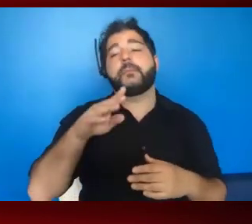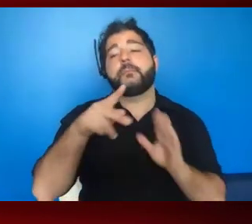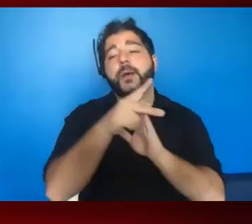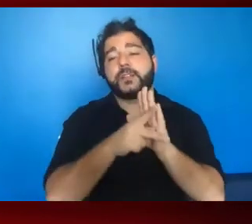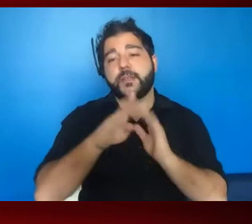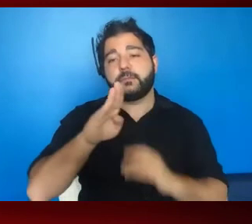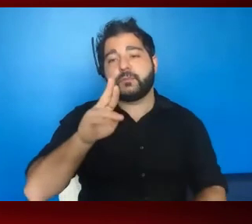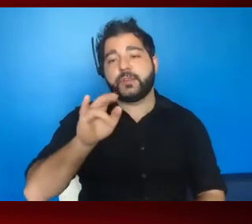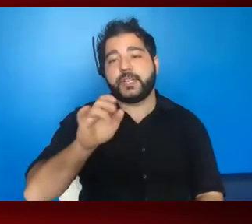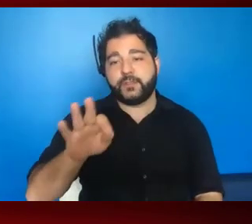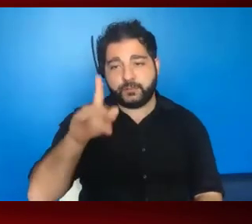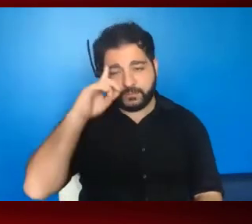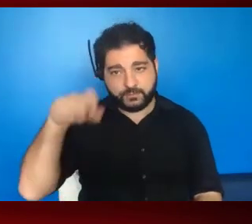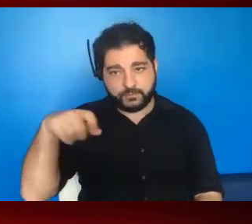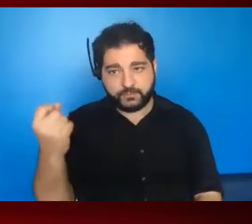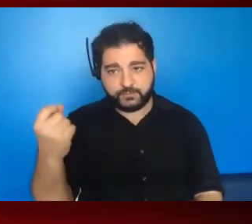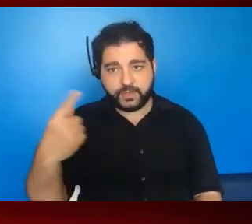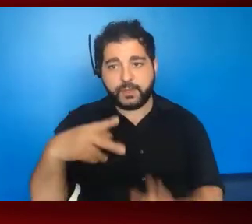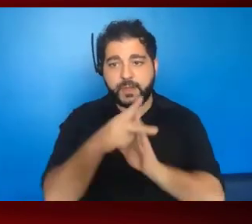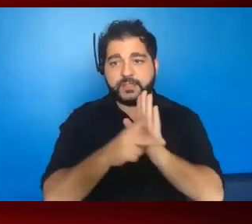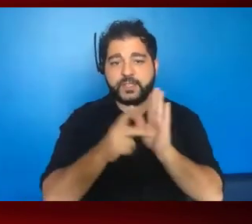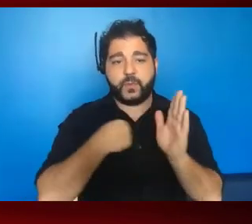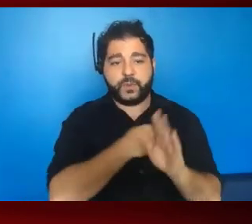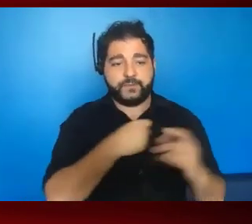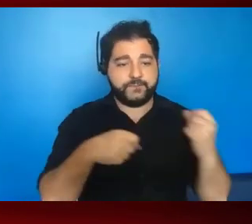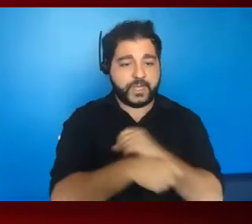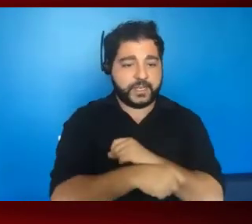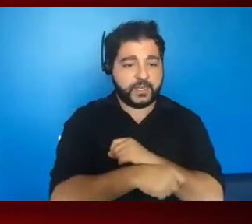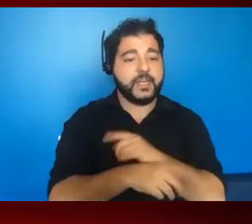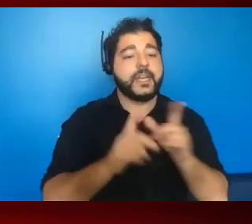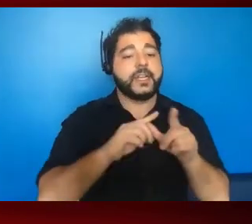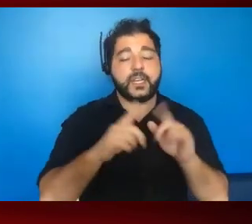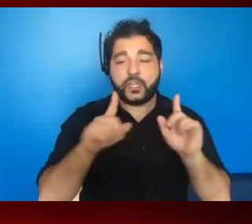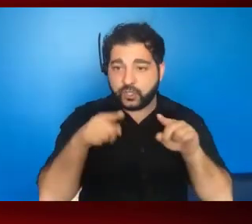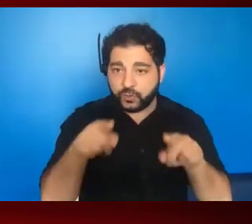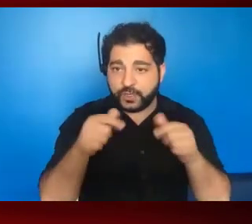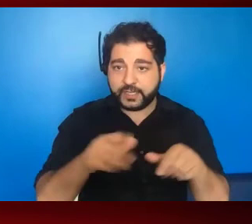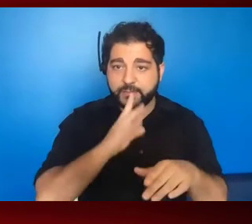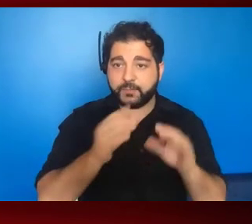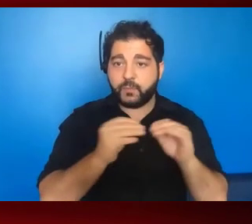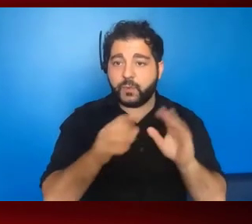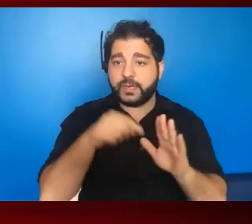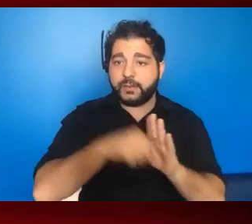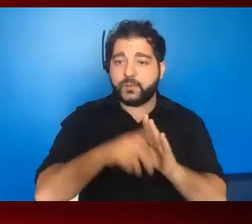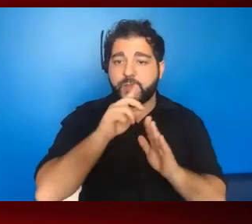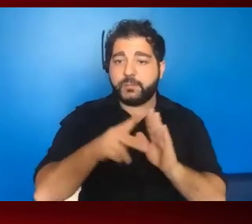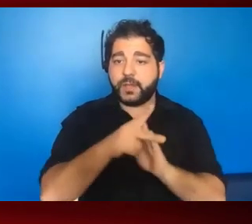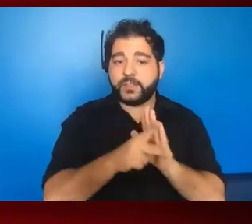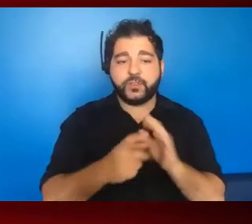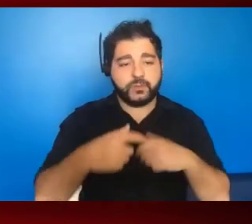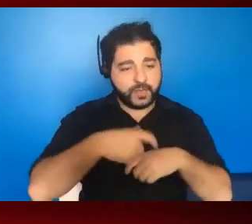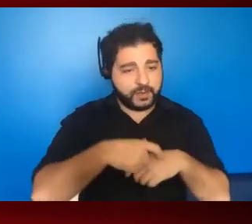Make sure you understand what the policies are that we're fighting for. And then you can speak to those policies. So take some time tomorrow